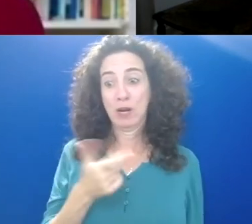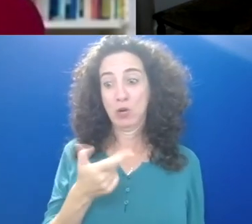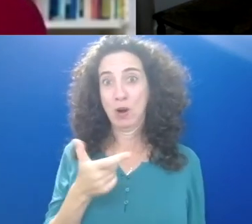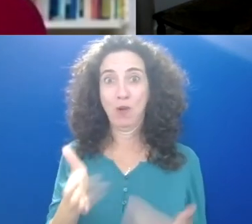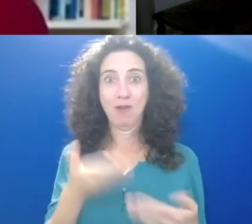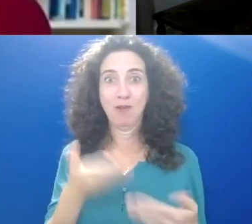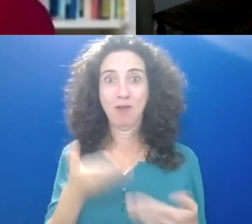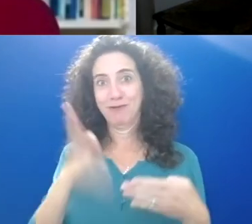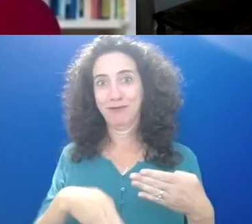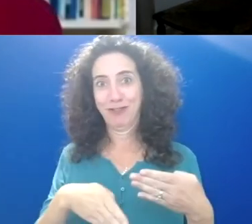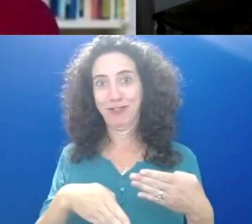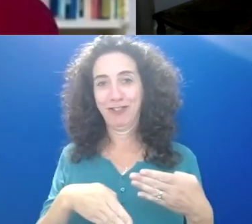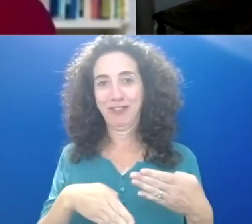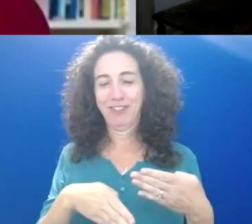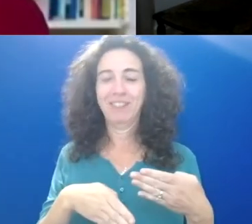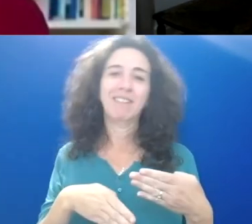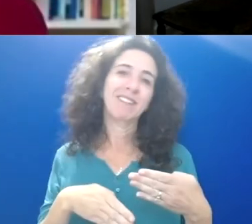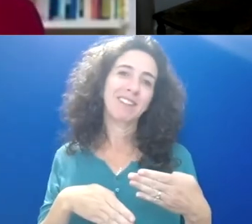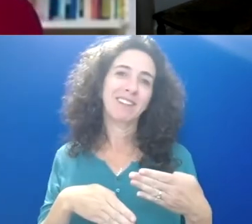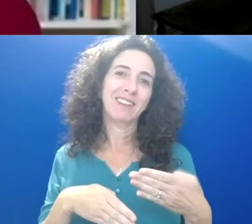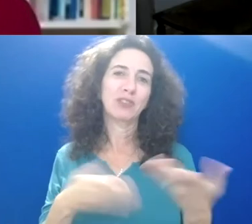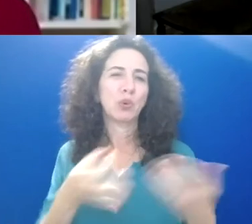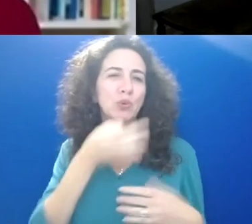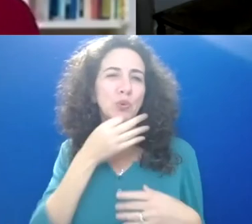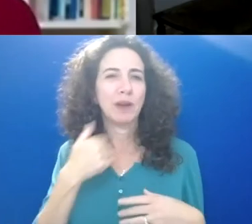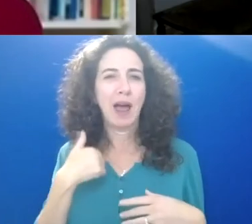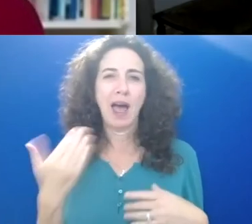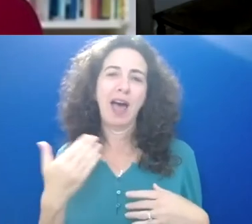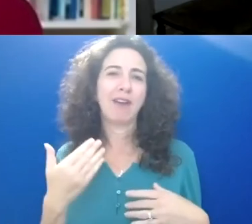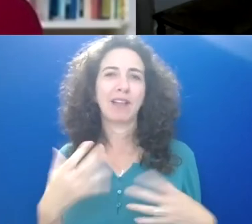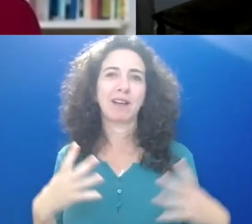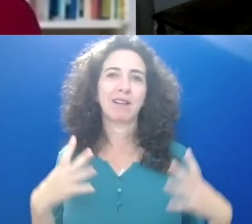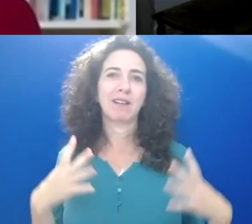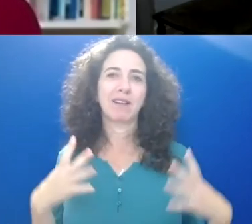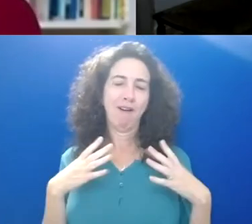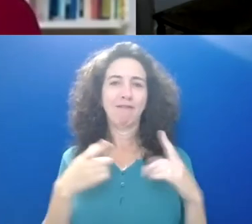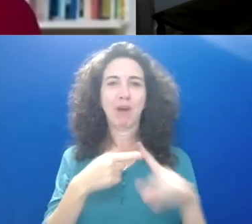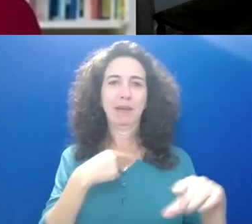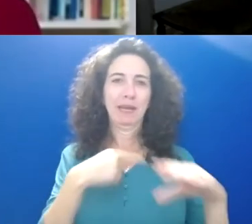break away from work, away from email, hopefully away from the phones.